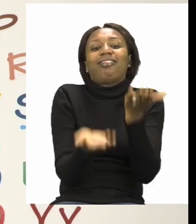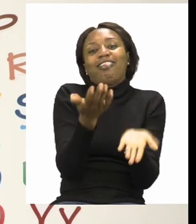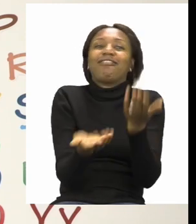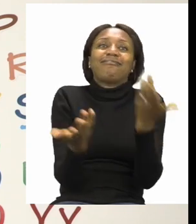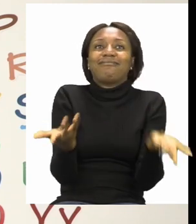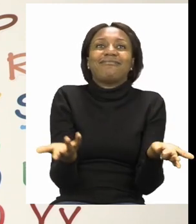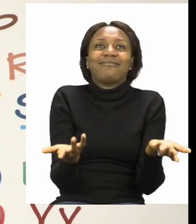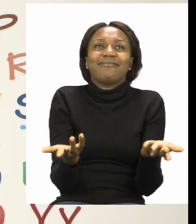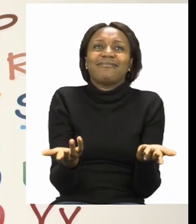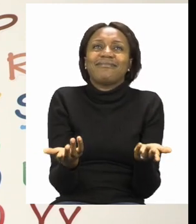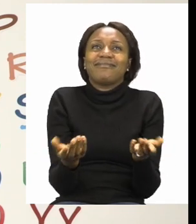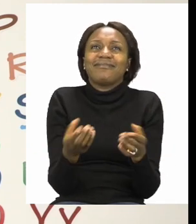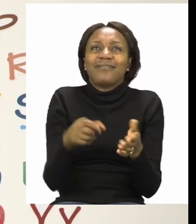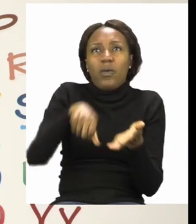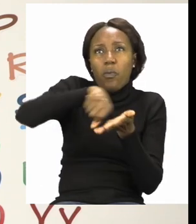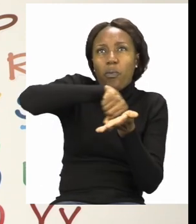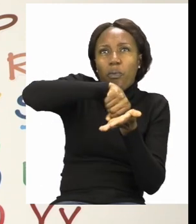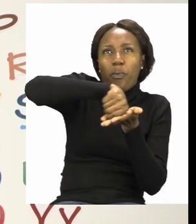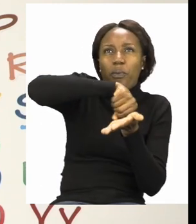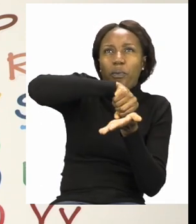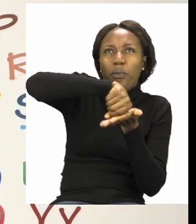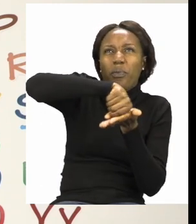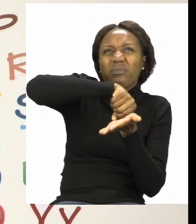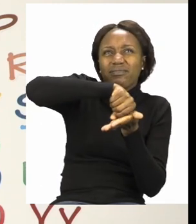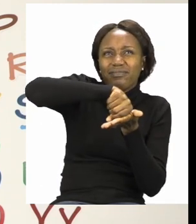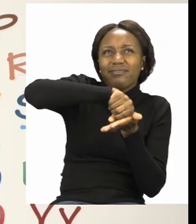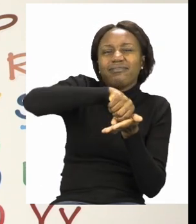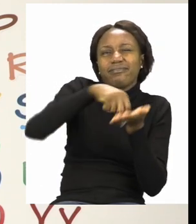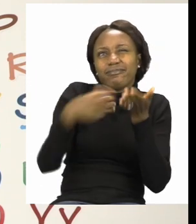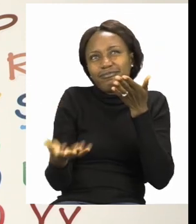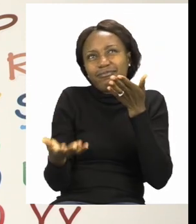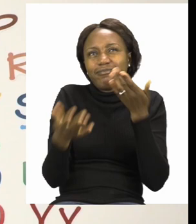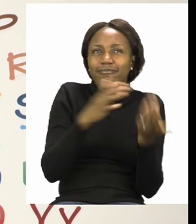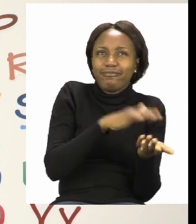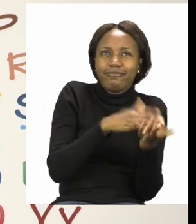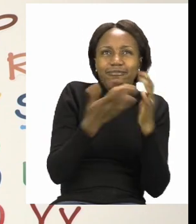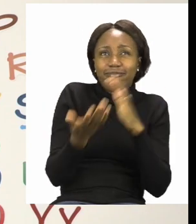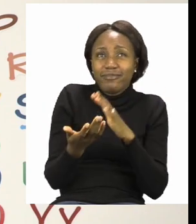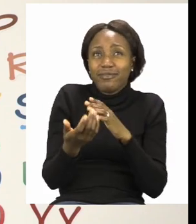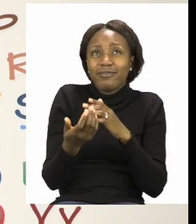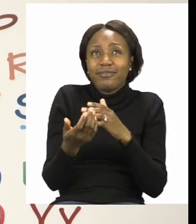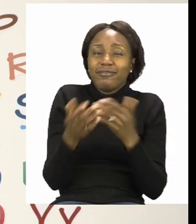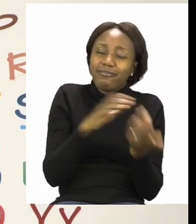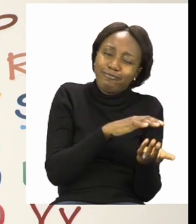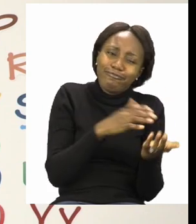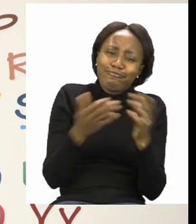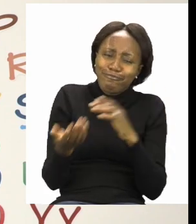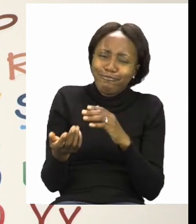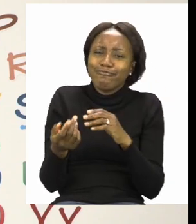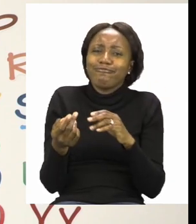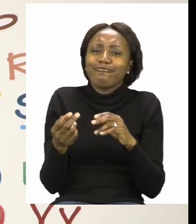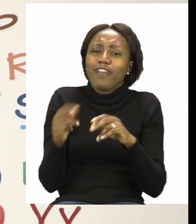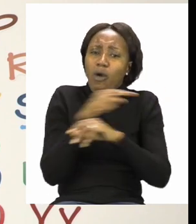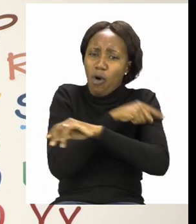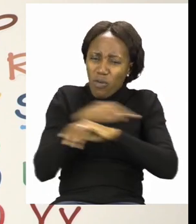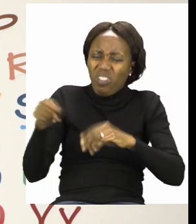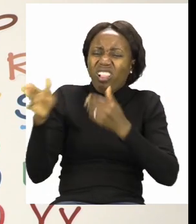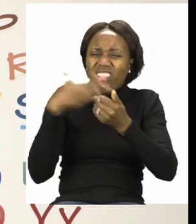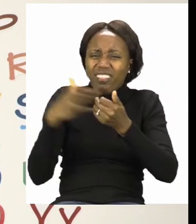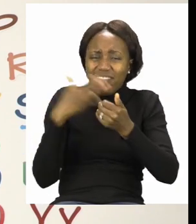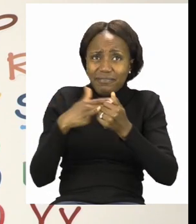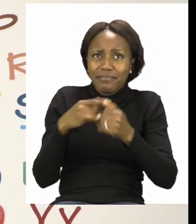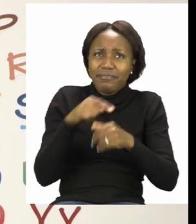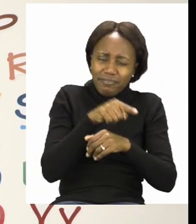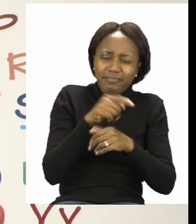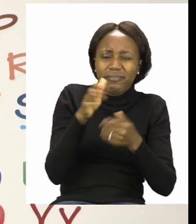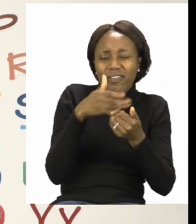And then I have the glue, which is easy, but not as easy as the ruler. And then I have